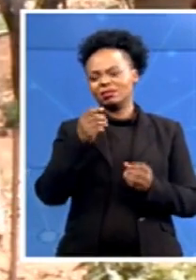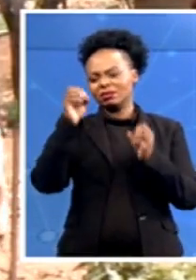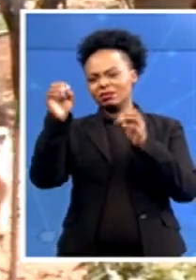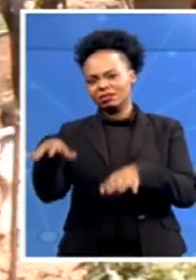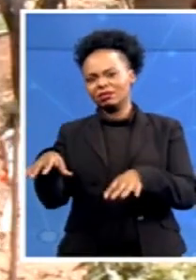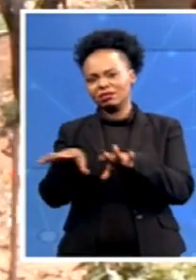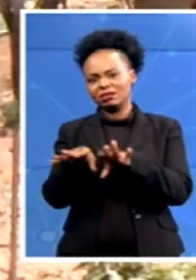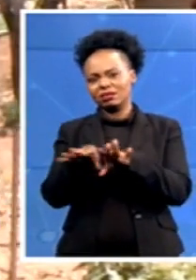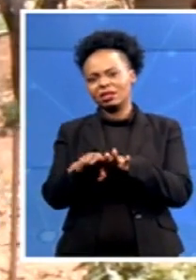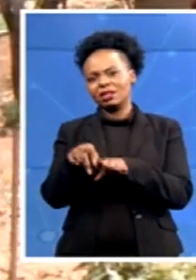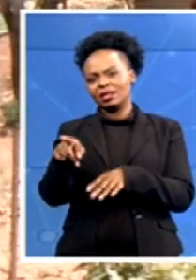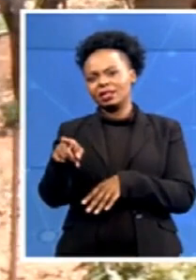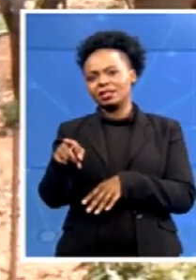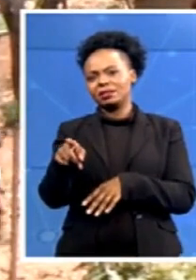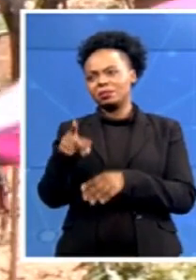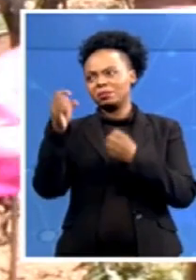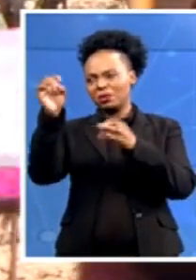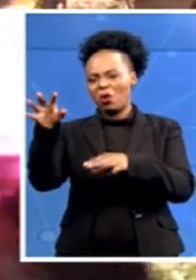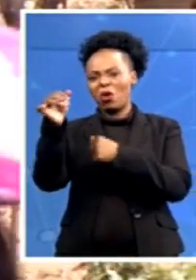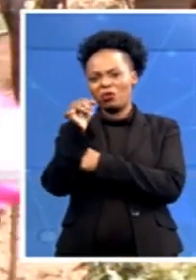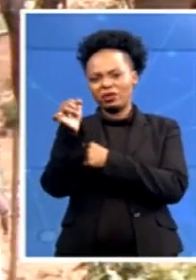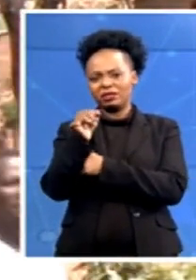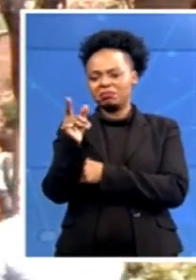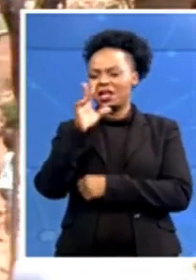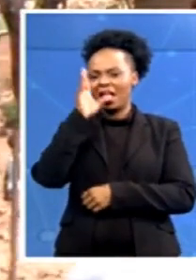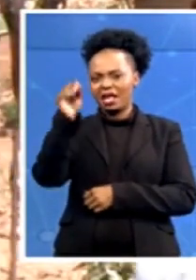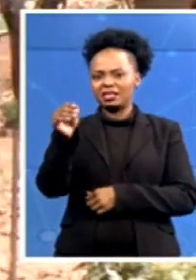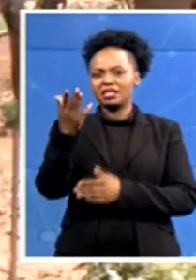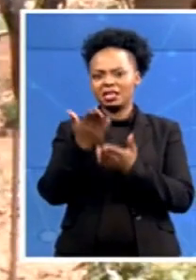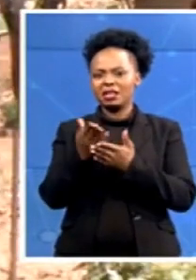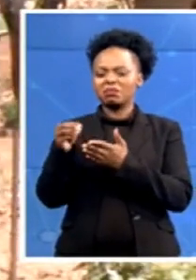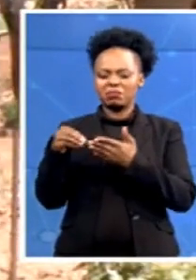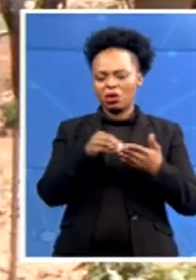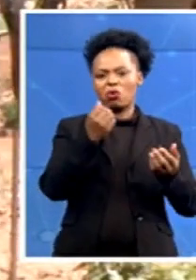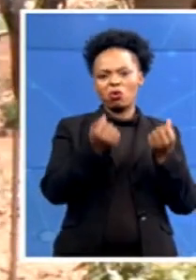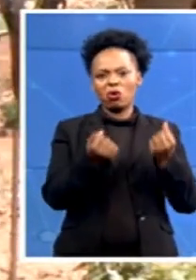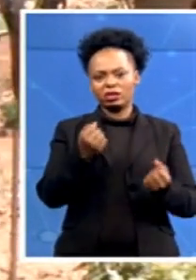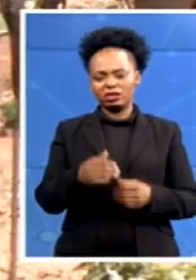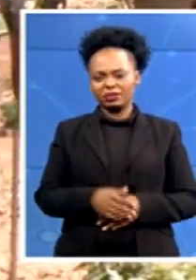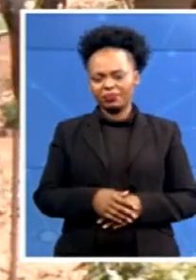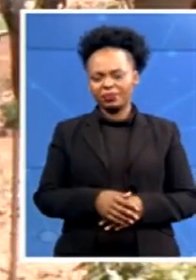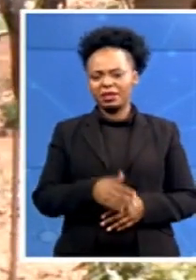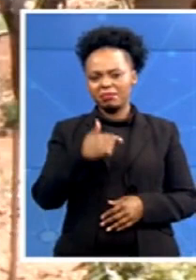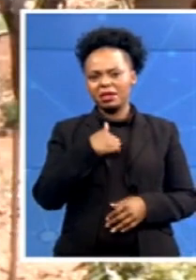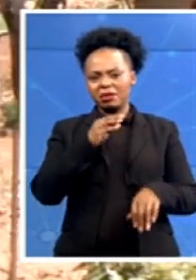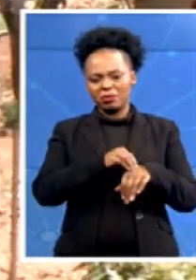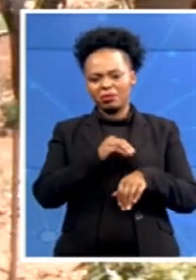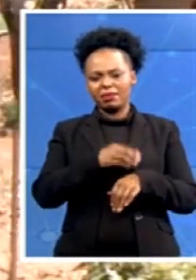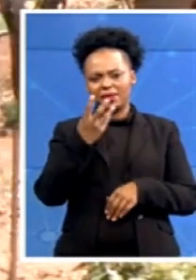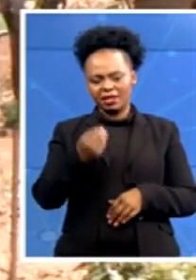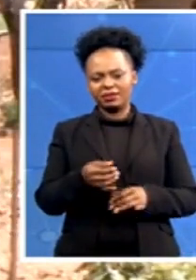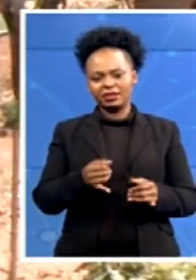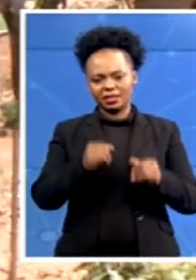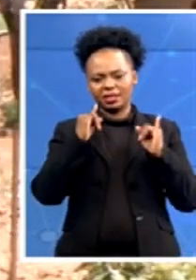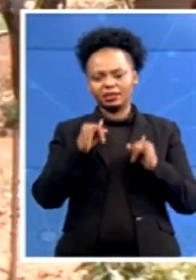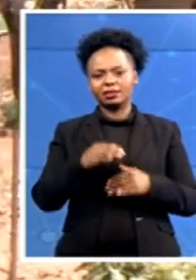Then they see that I can do something with them. I have a serious problem inside my house. Service delivery is